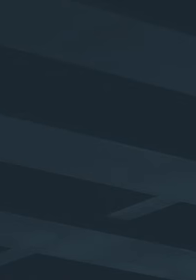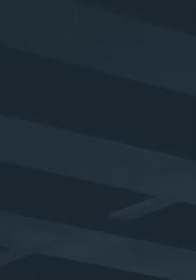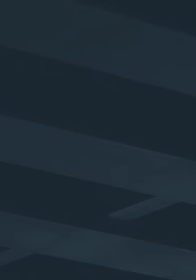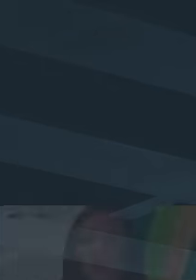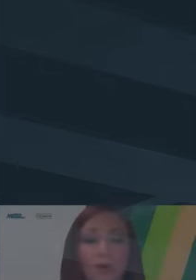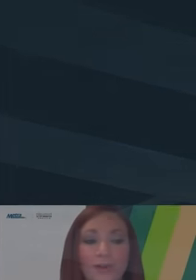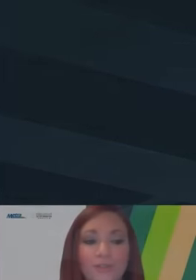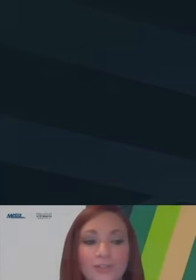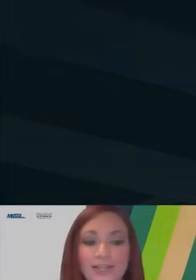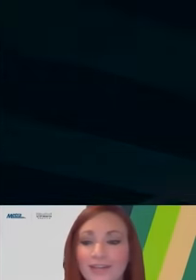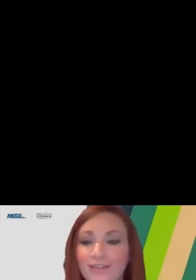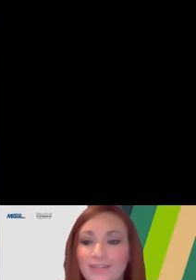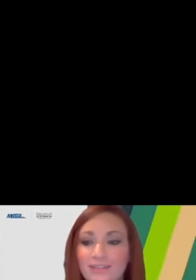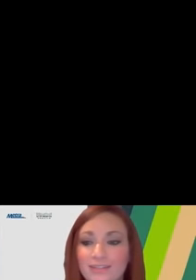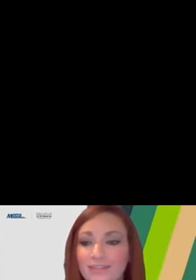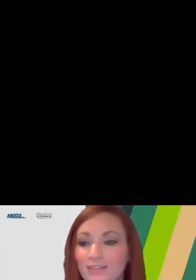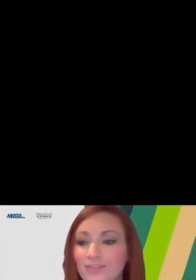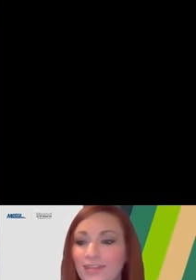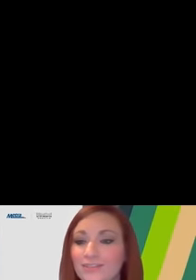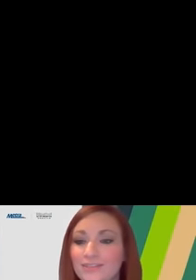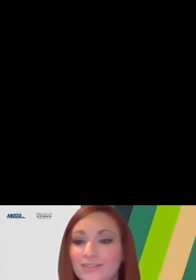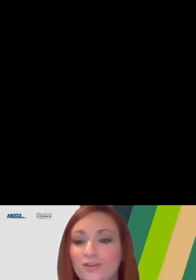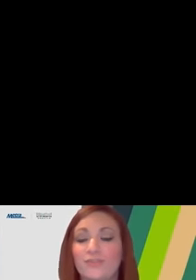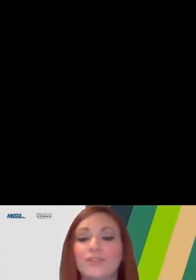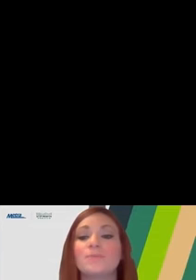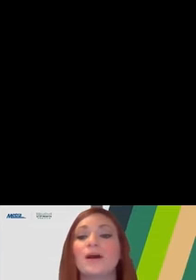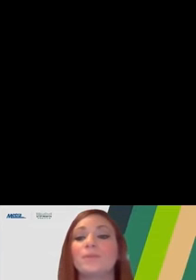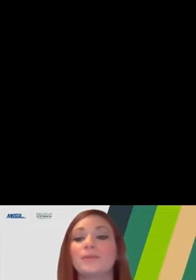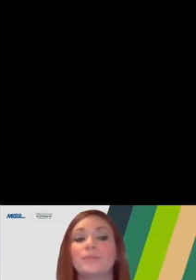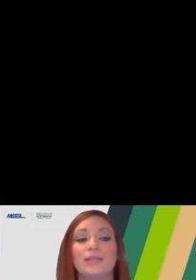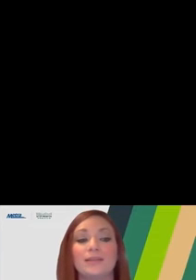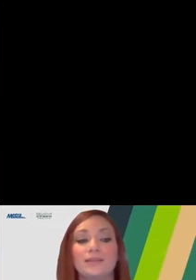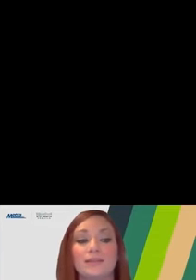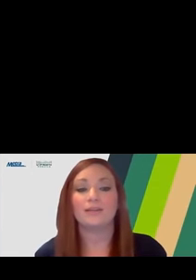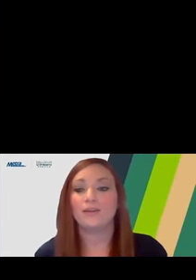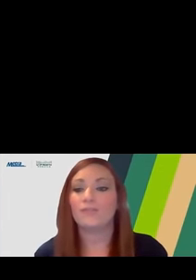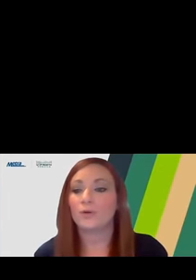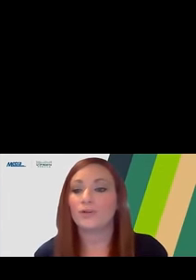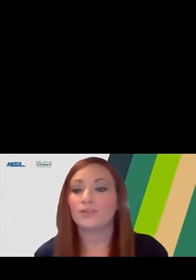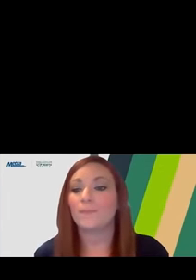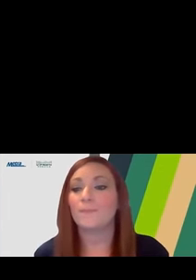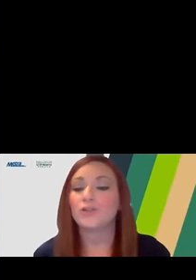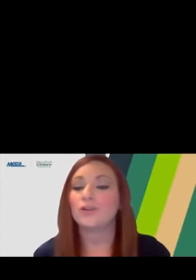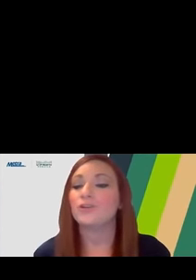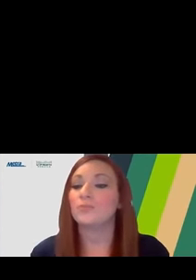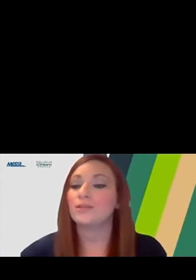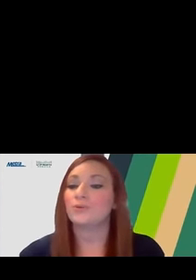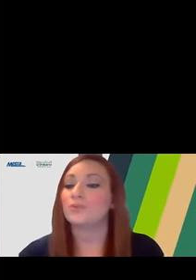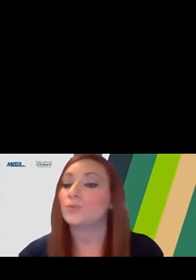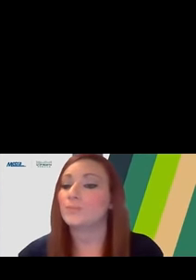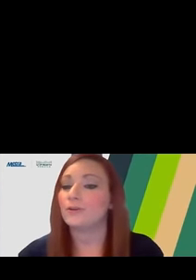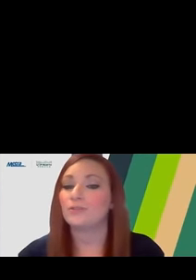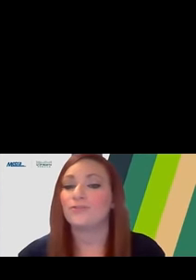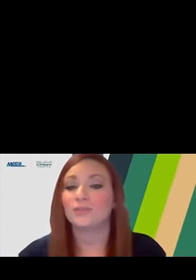So thank you all for attending this evening. This is our first public meeting for the METRA UP